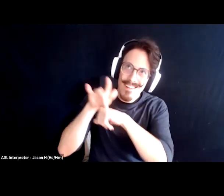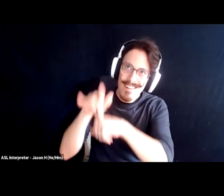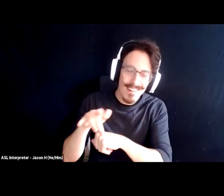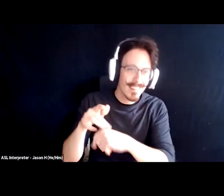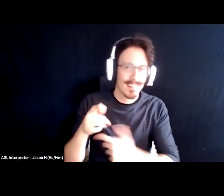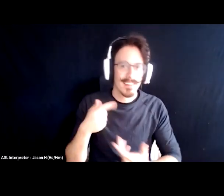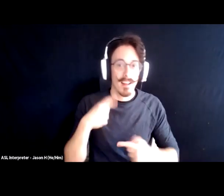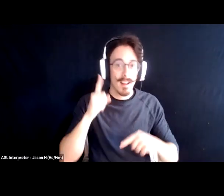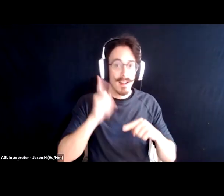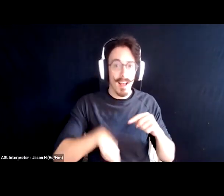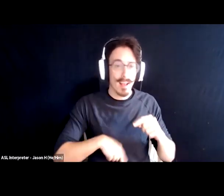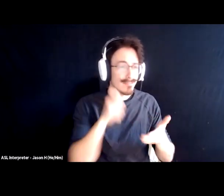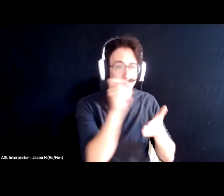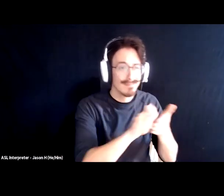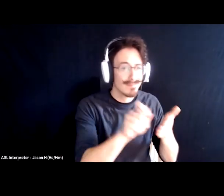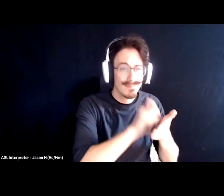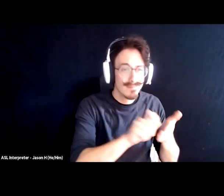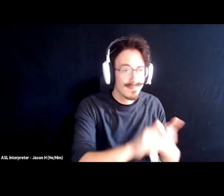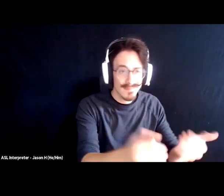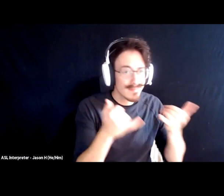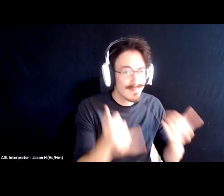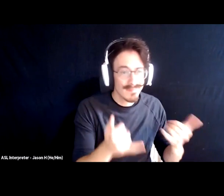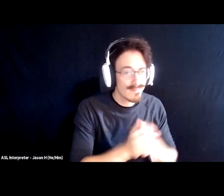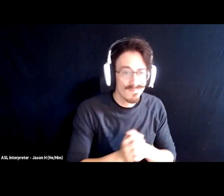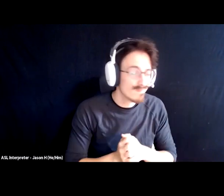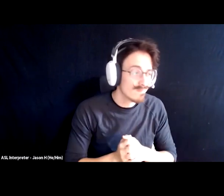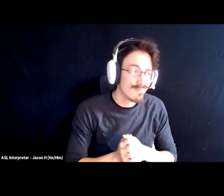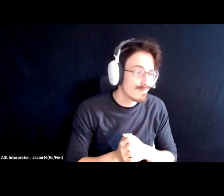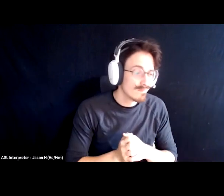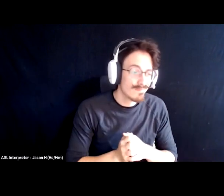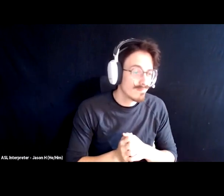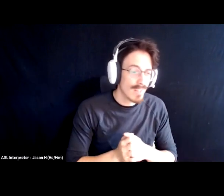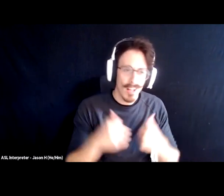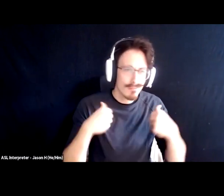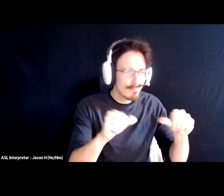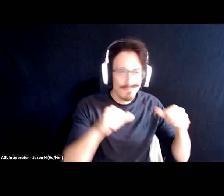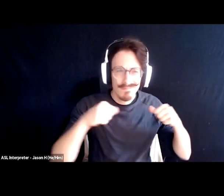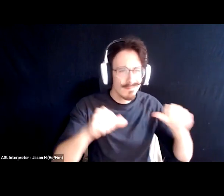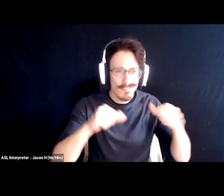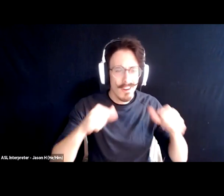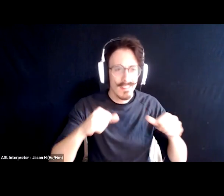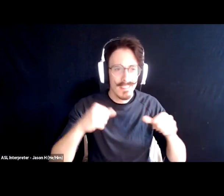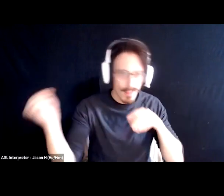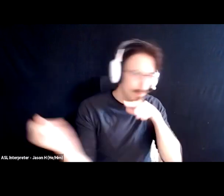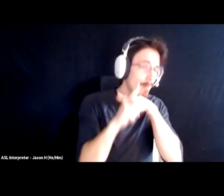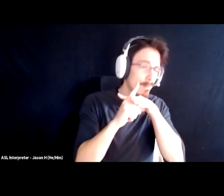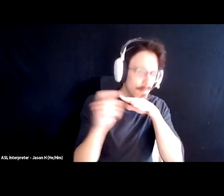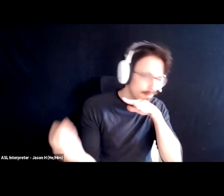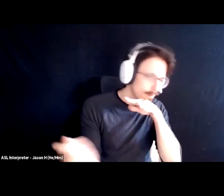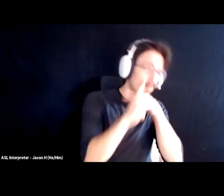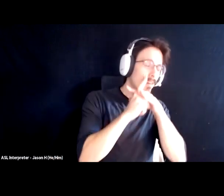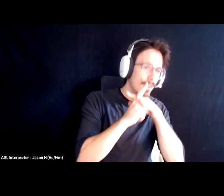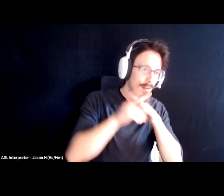i can't even write a song today i can't but you keep getting in my way